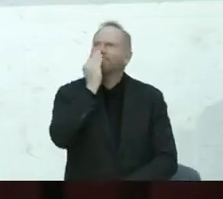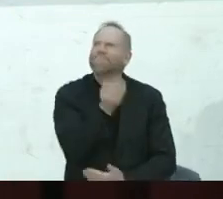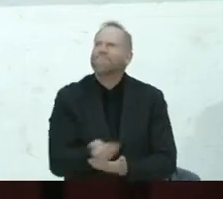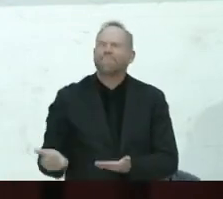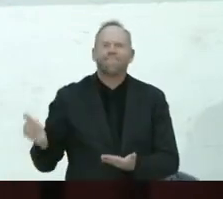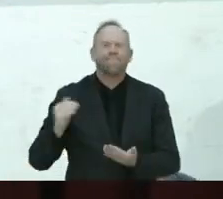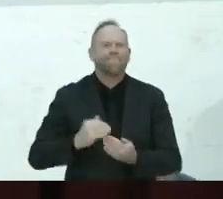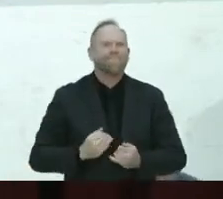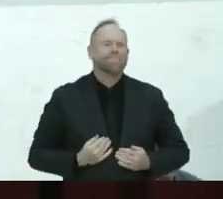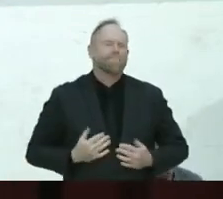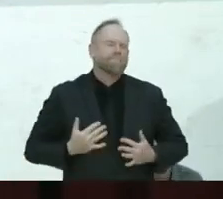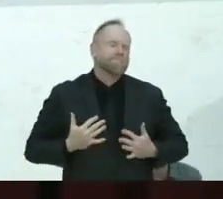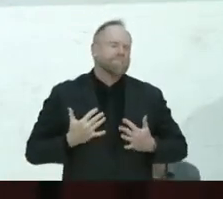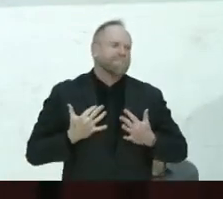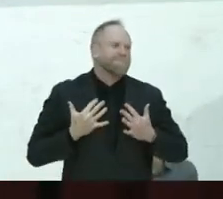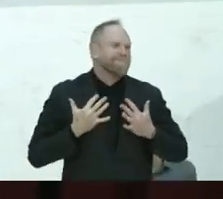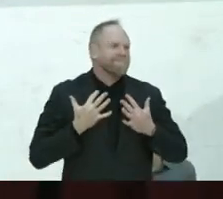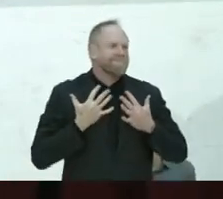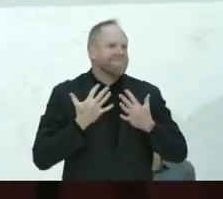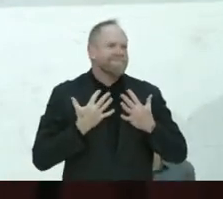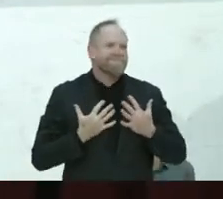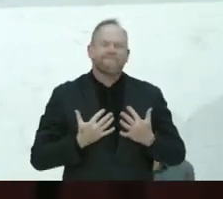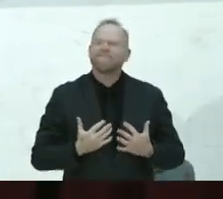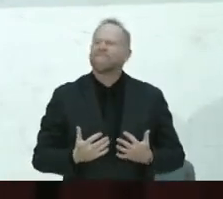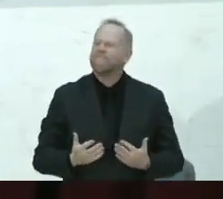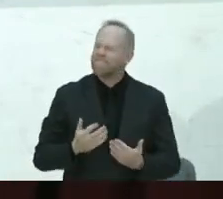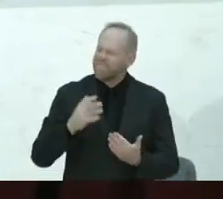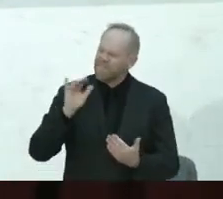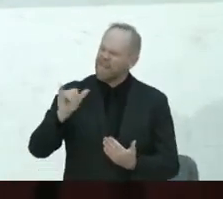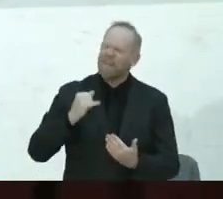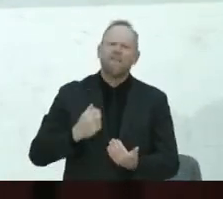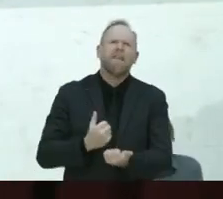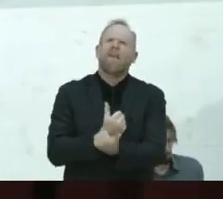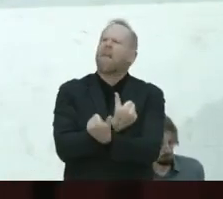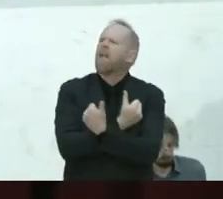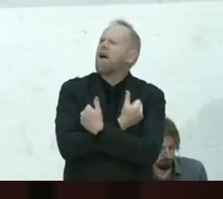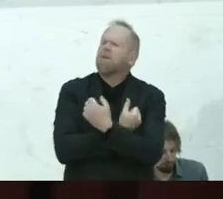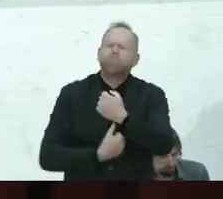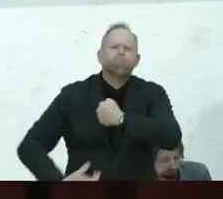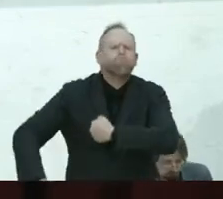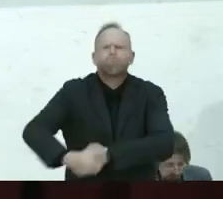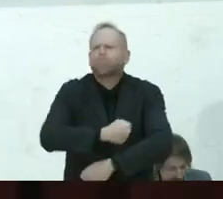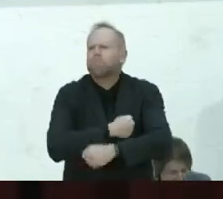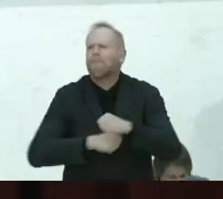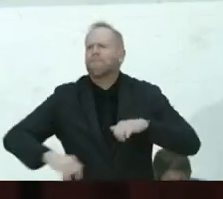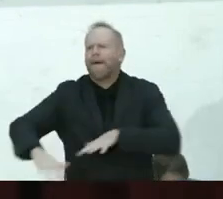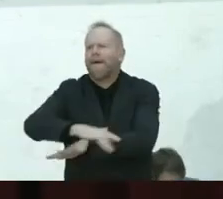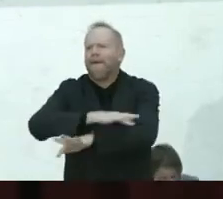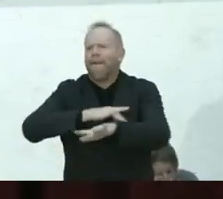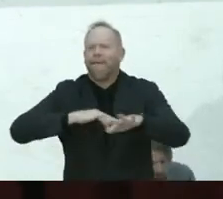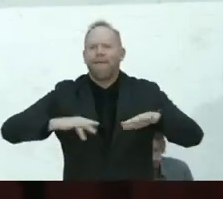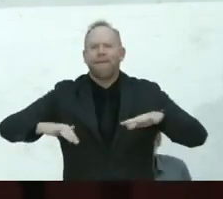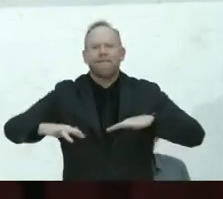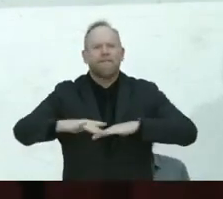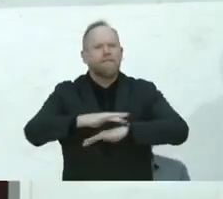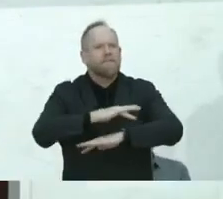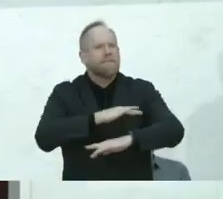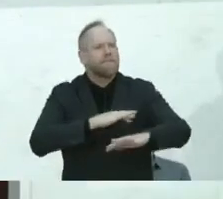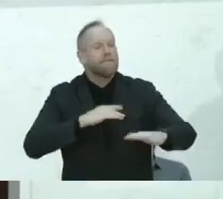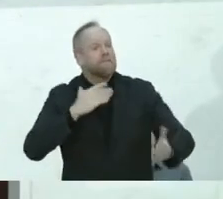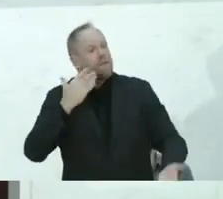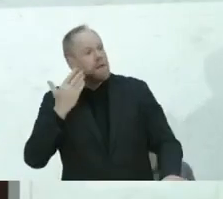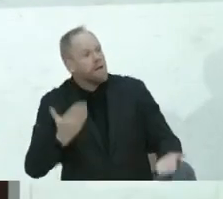with this love and affection and just maybe